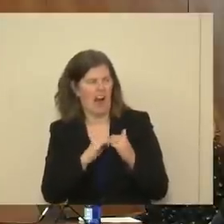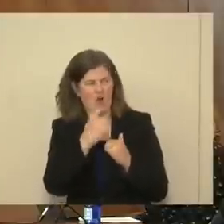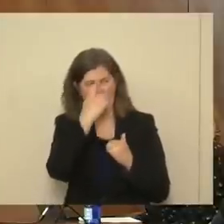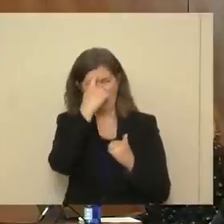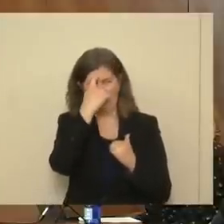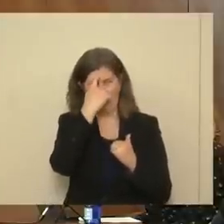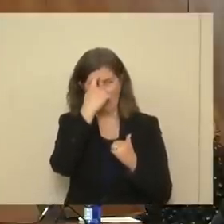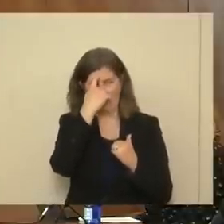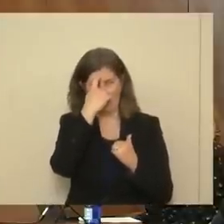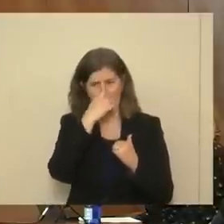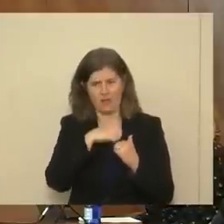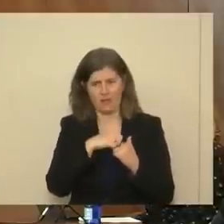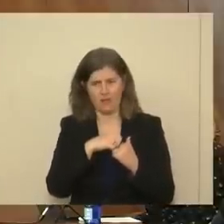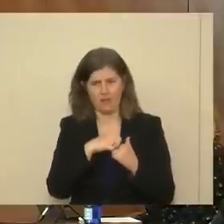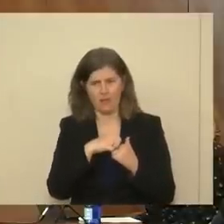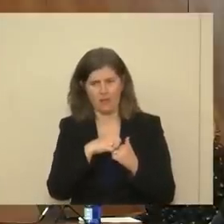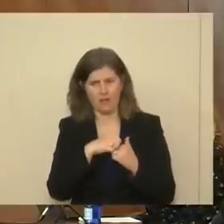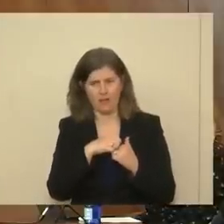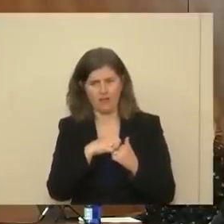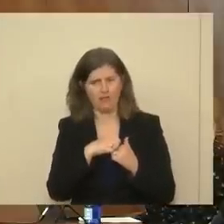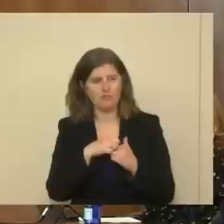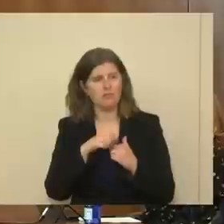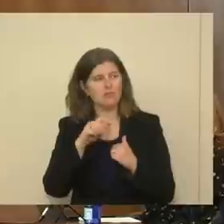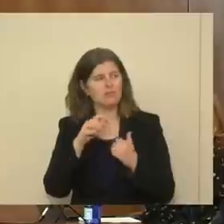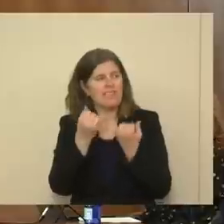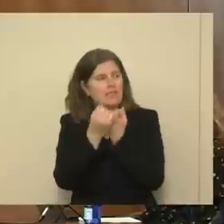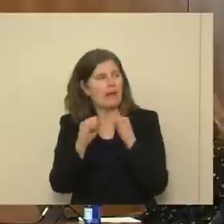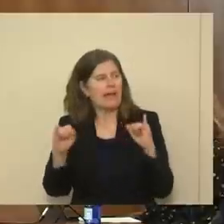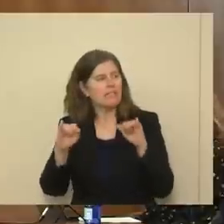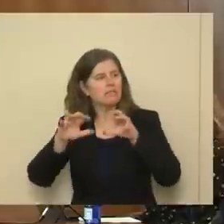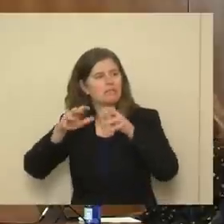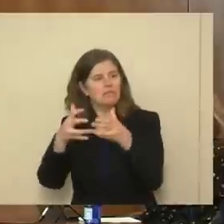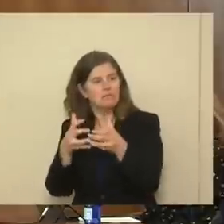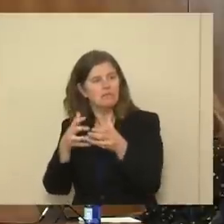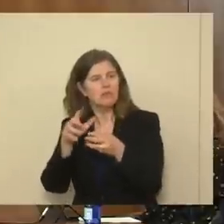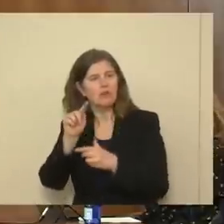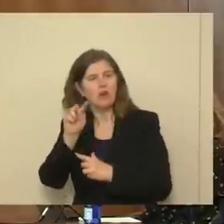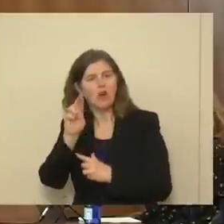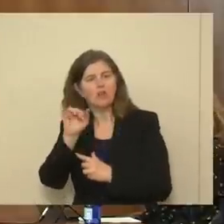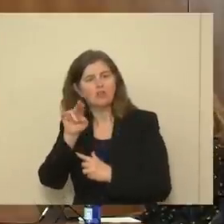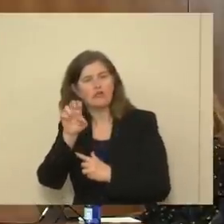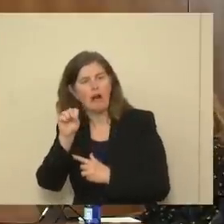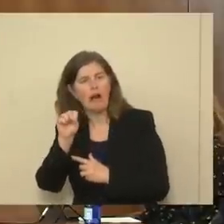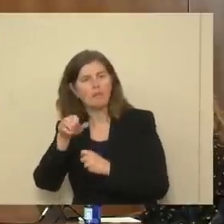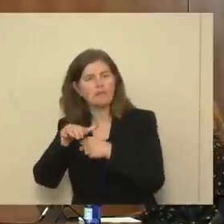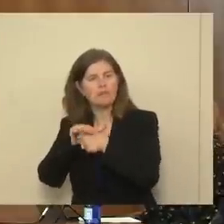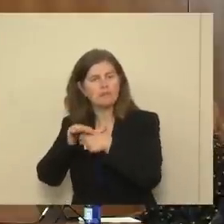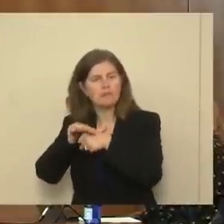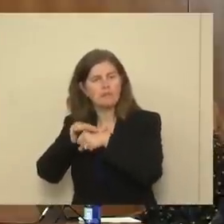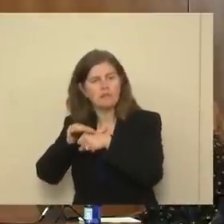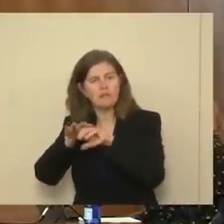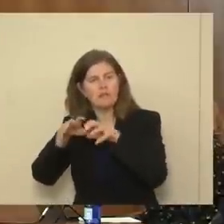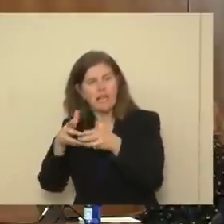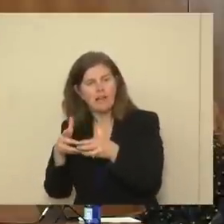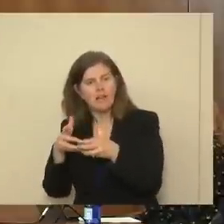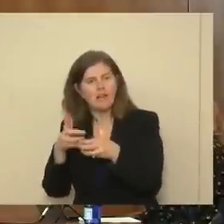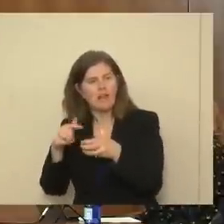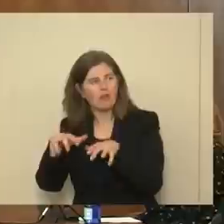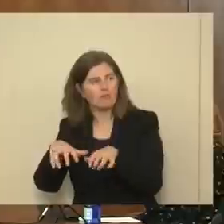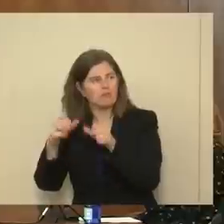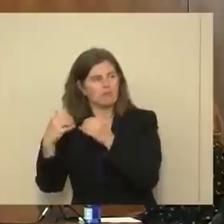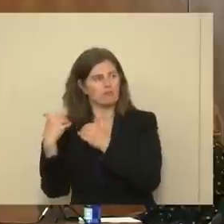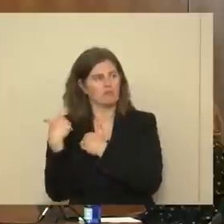autonomous tribes, nations, how their tribally-owned